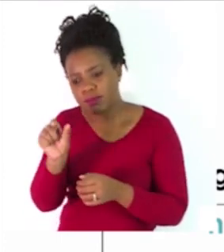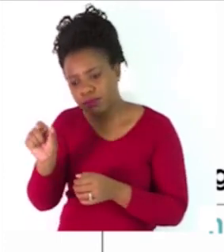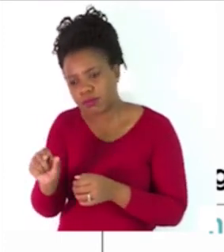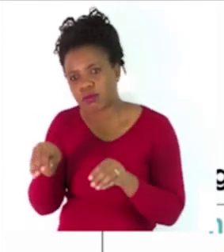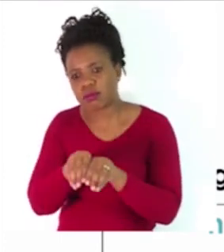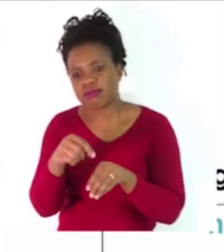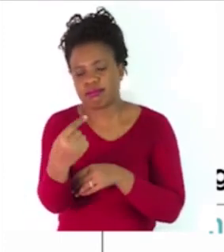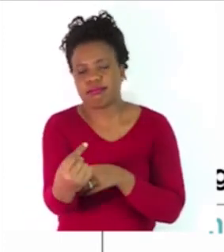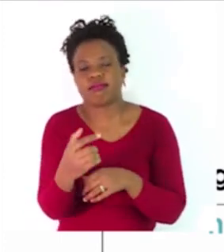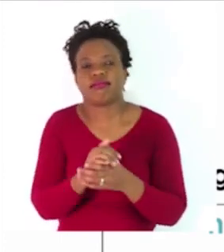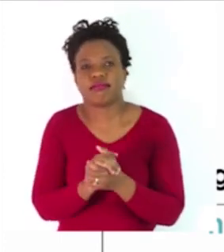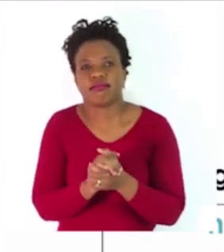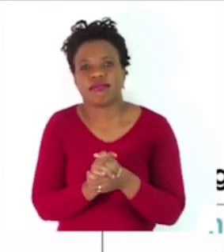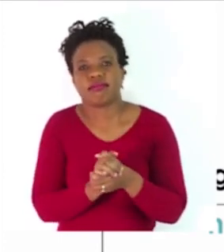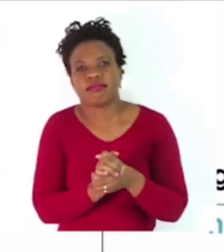Right.